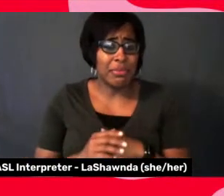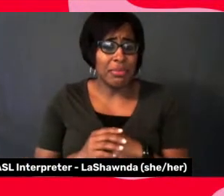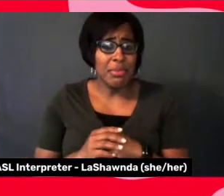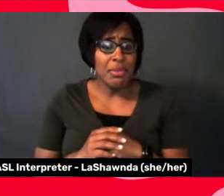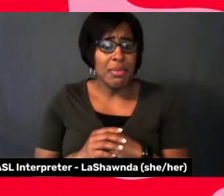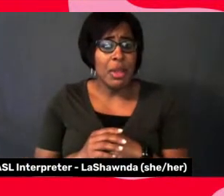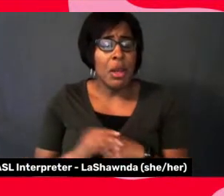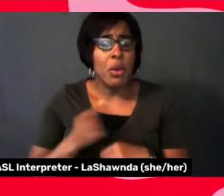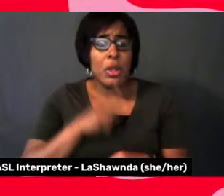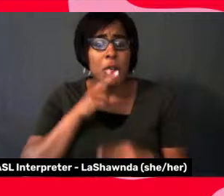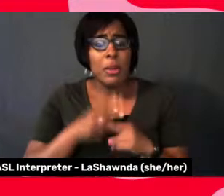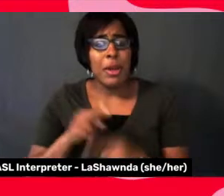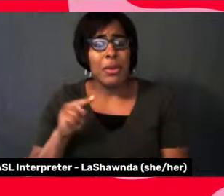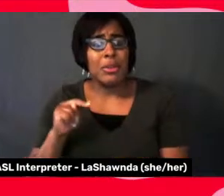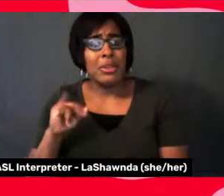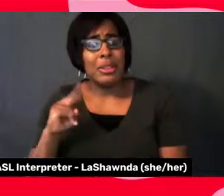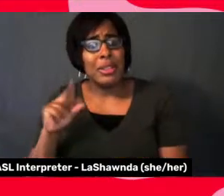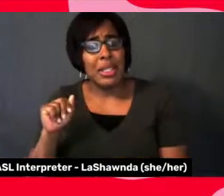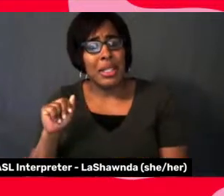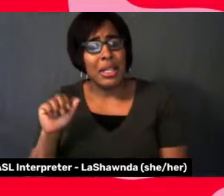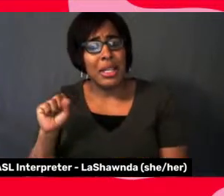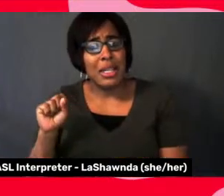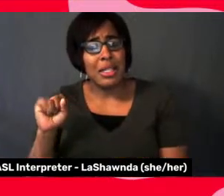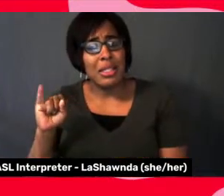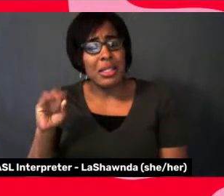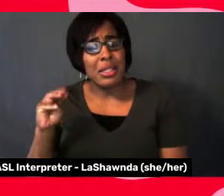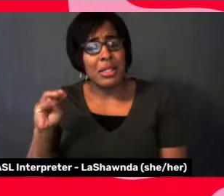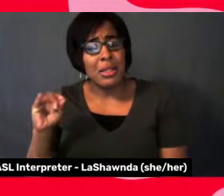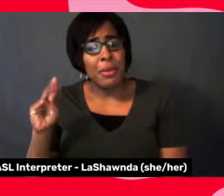Nina Simone, you know, and, um,